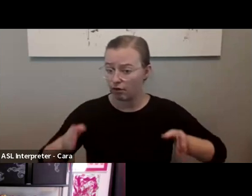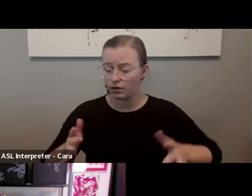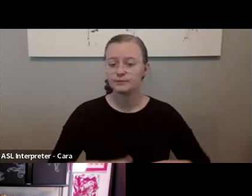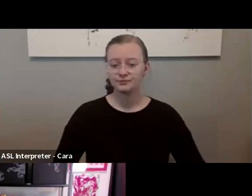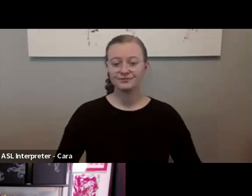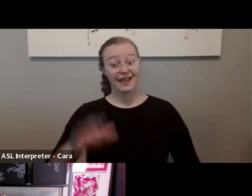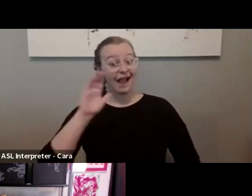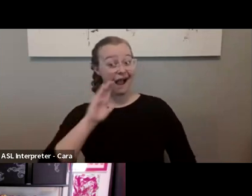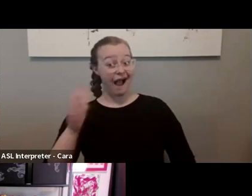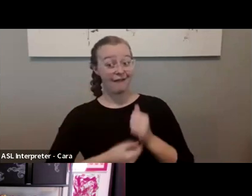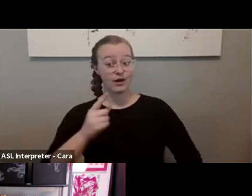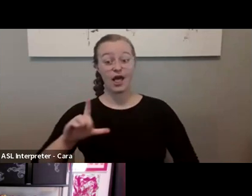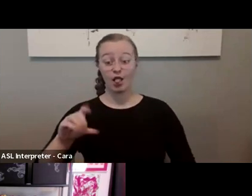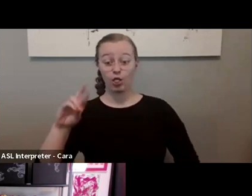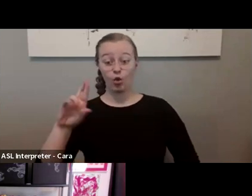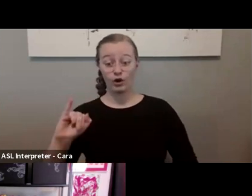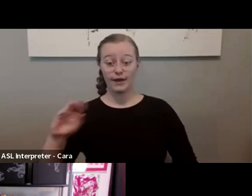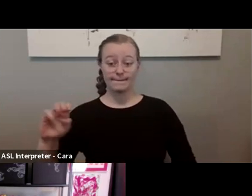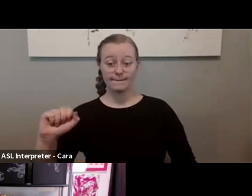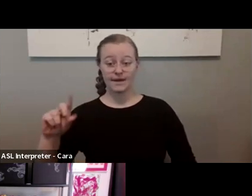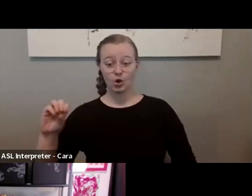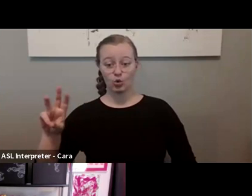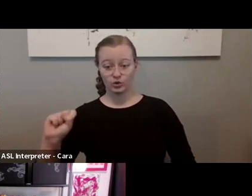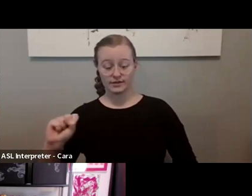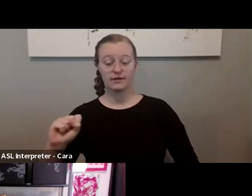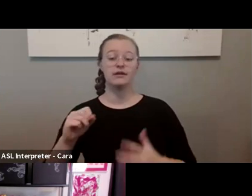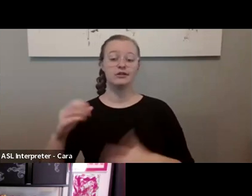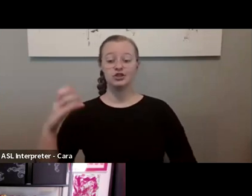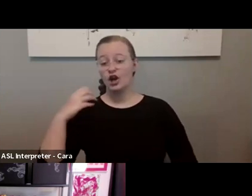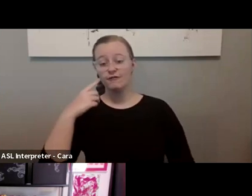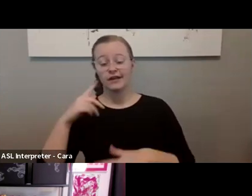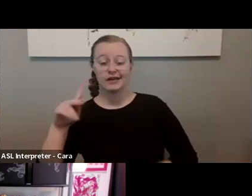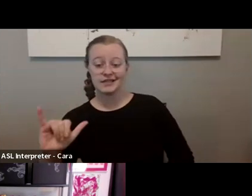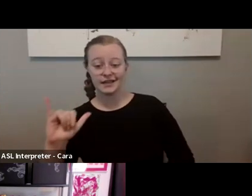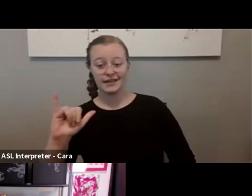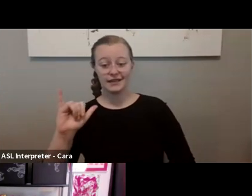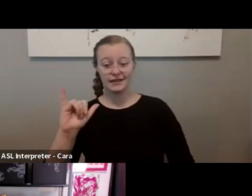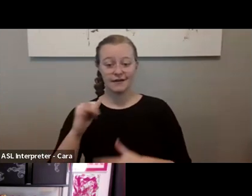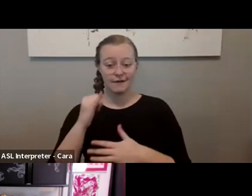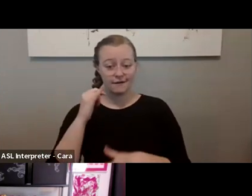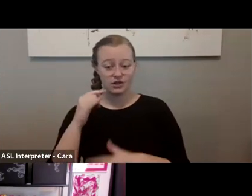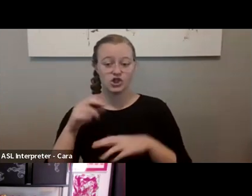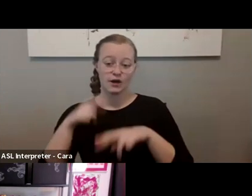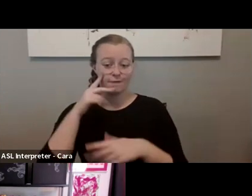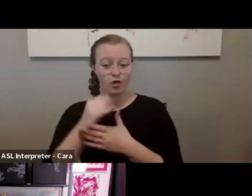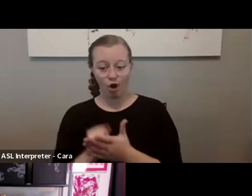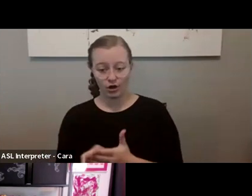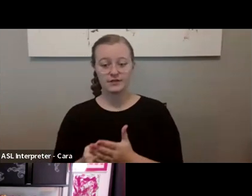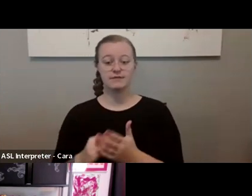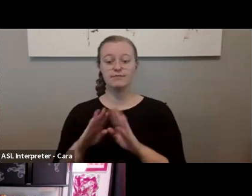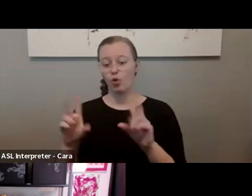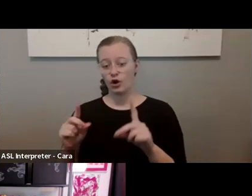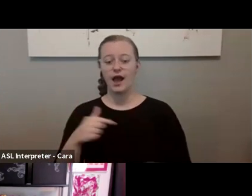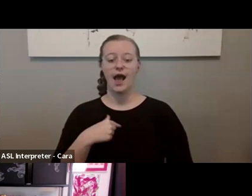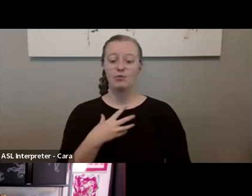Hi, everybody. I'm Lori Meadows. I'm chair of Kentuckians for the Arts Board. I use she, her pronouns. I'm a white